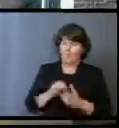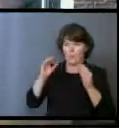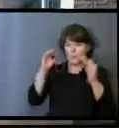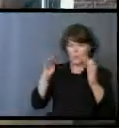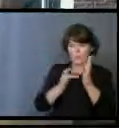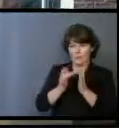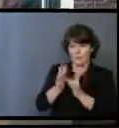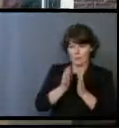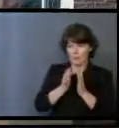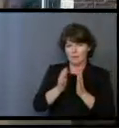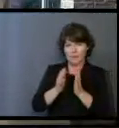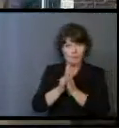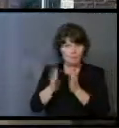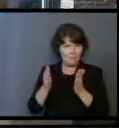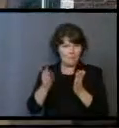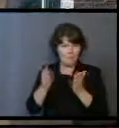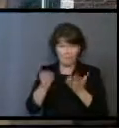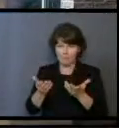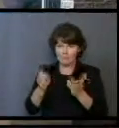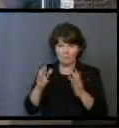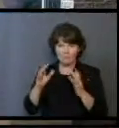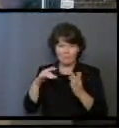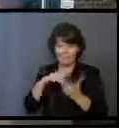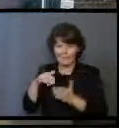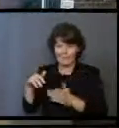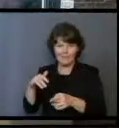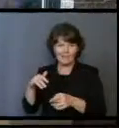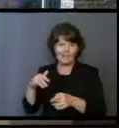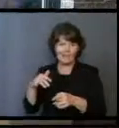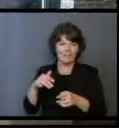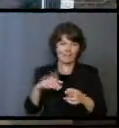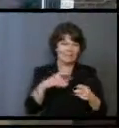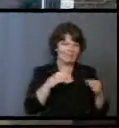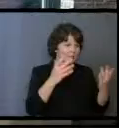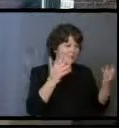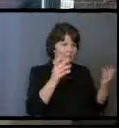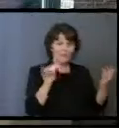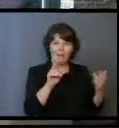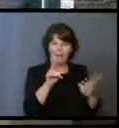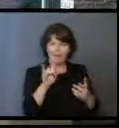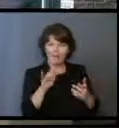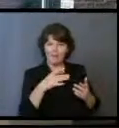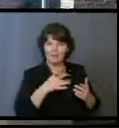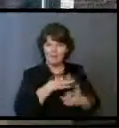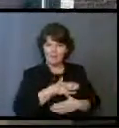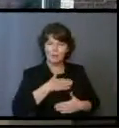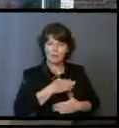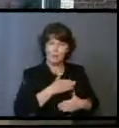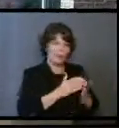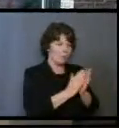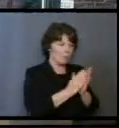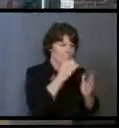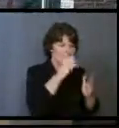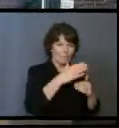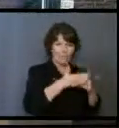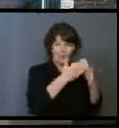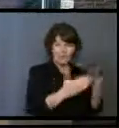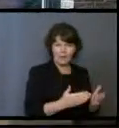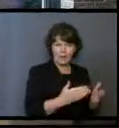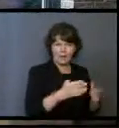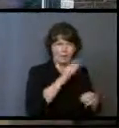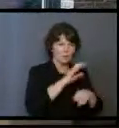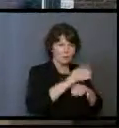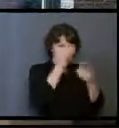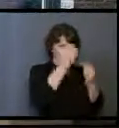study like Vic loved to do, maybe it's talking to a neighbor, instructing our children, praying for ministries, or distributing church information